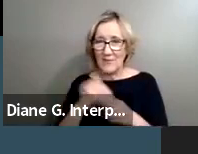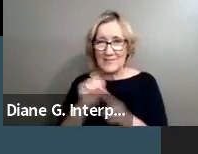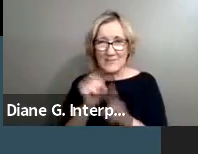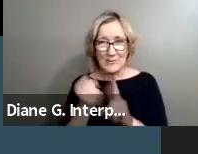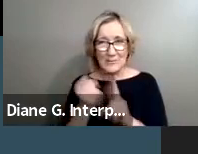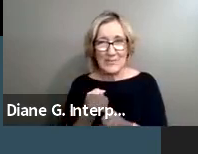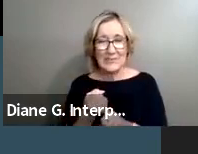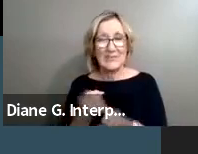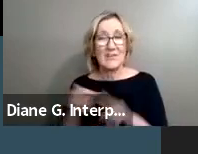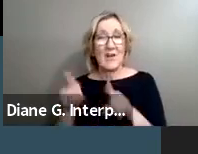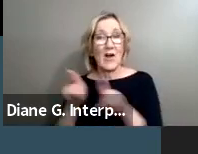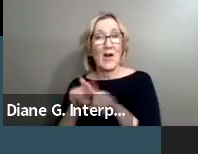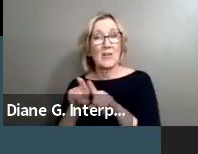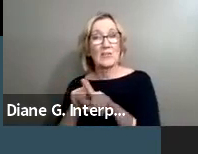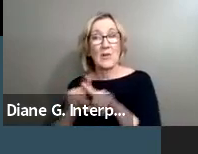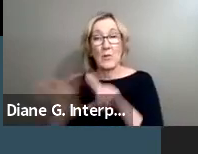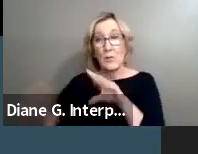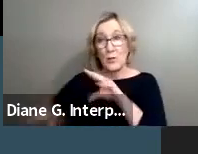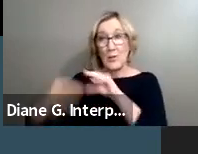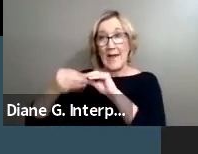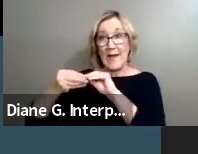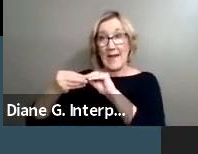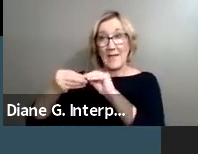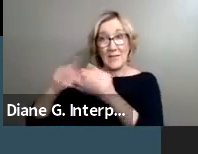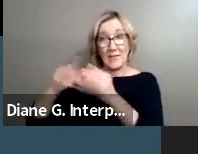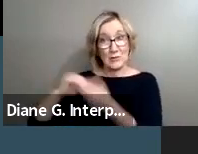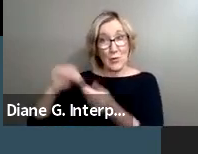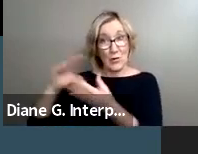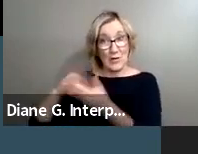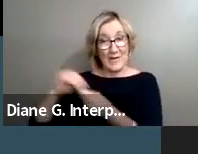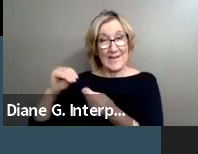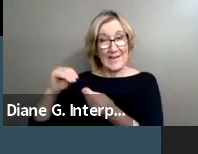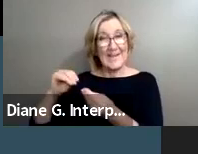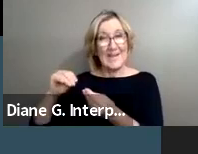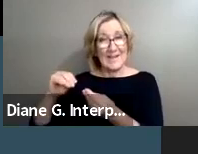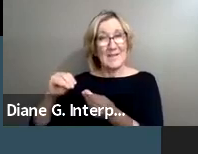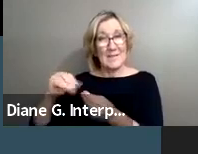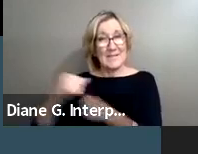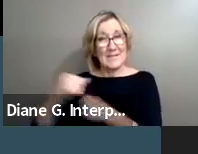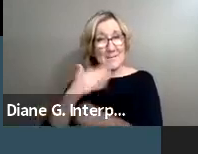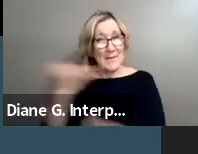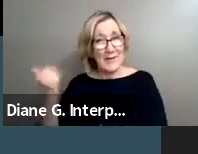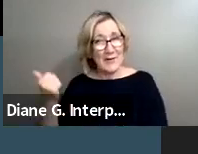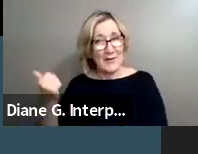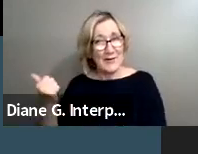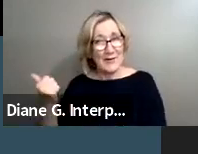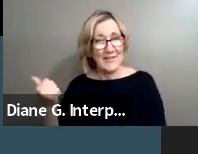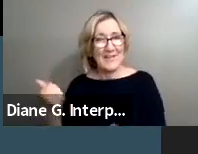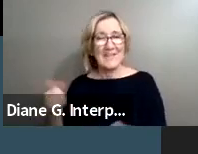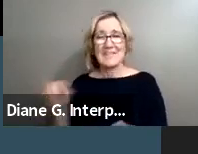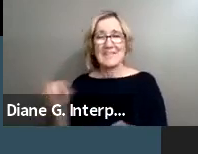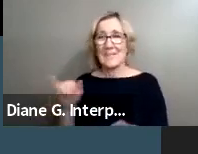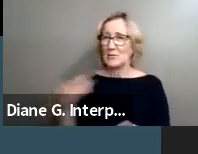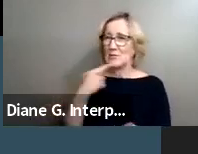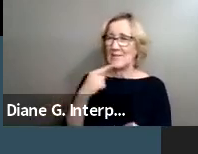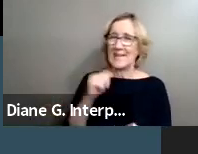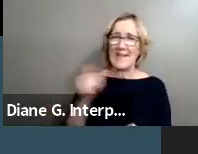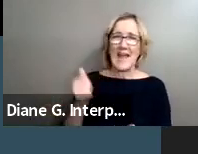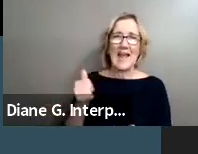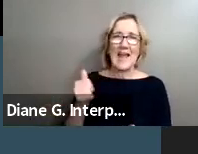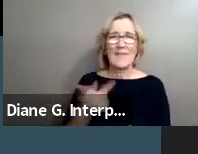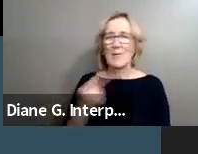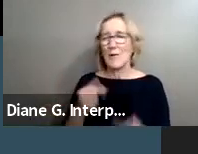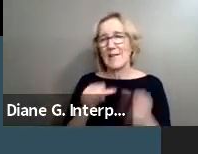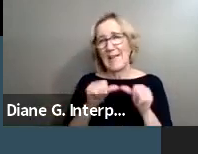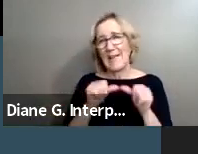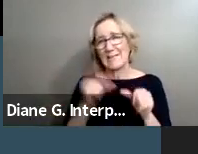top of that, adding the story just makes it even better. And like you said, like, you know, not everybody gets to last forever.